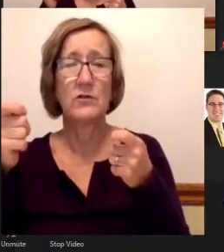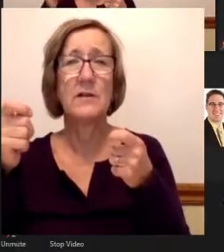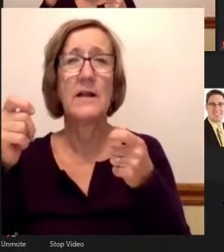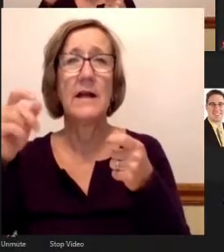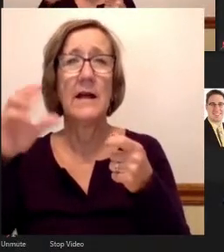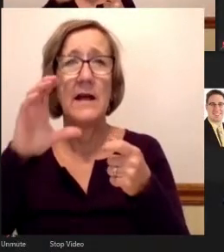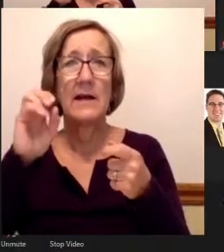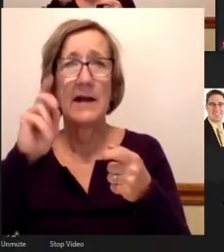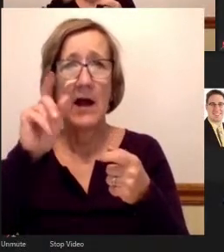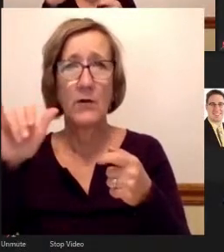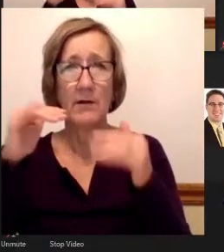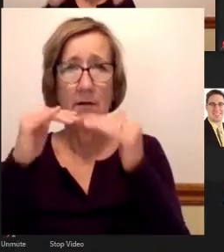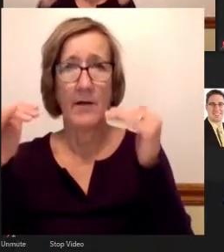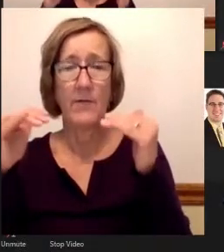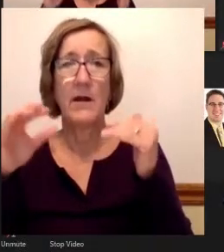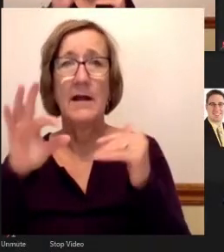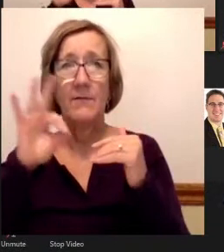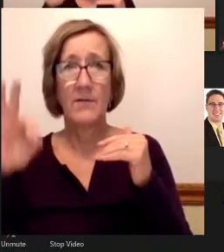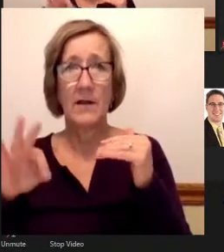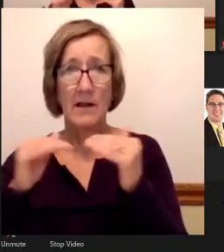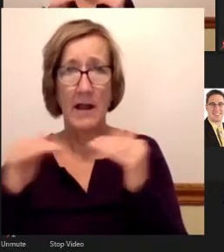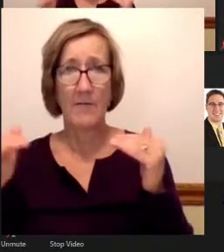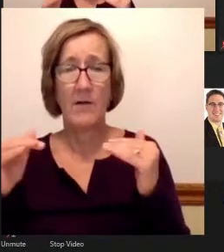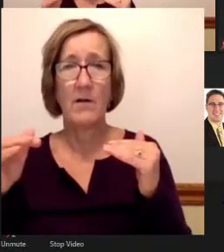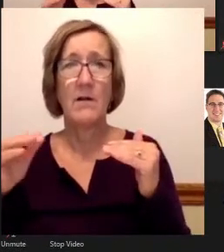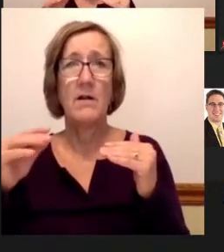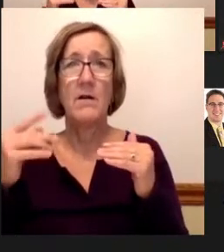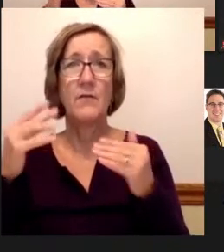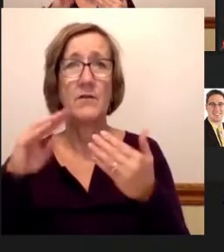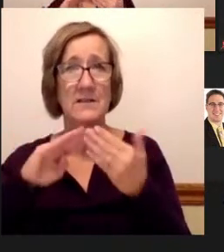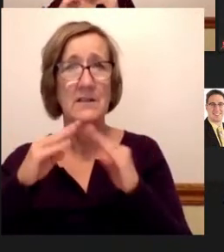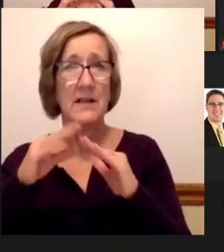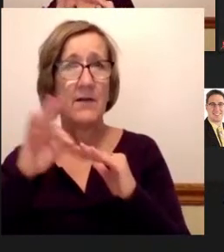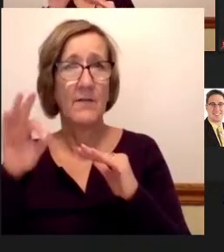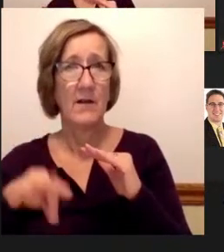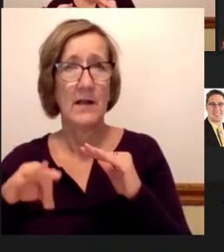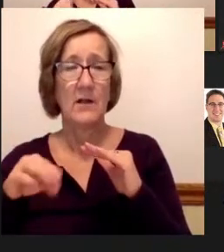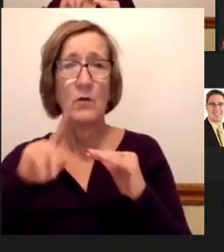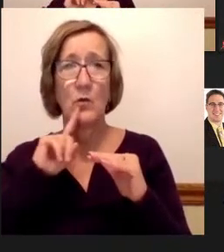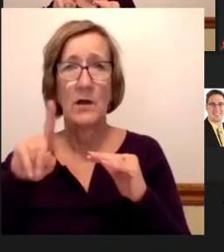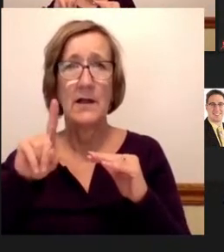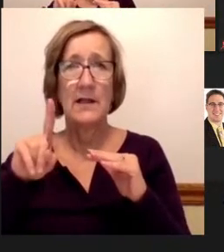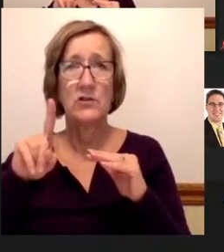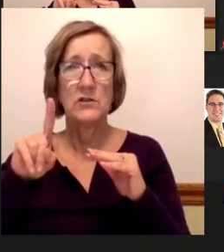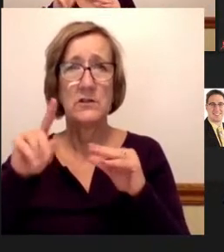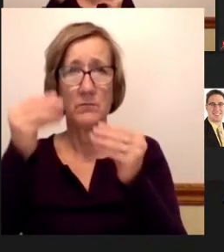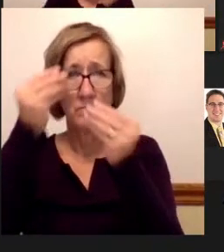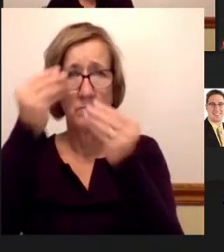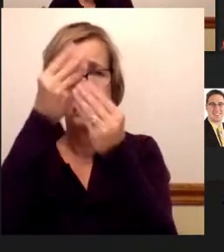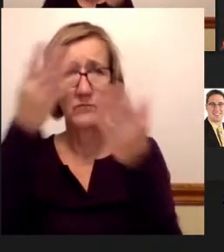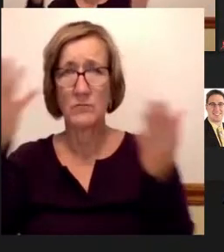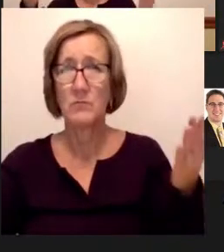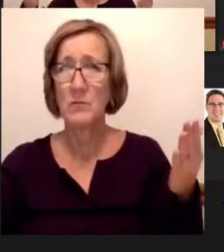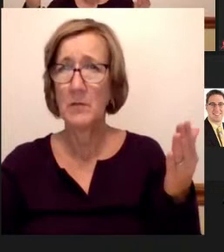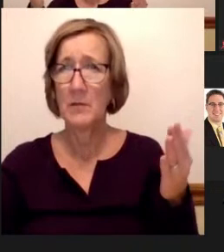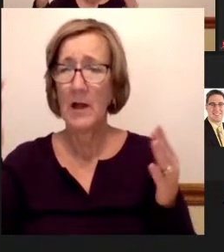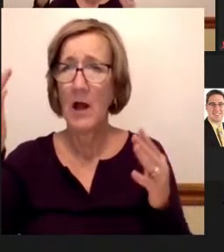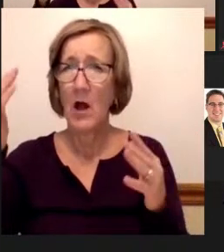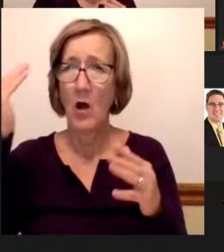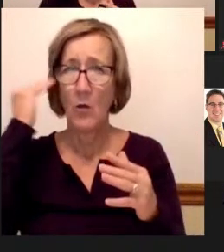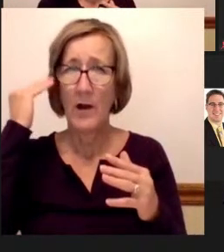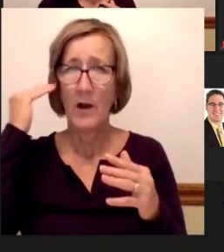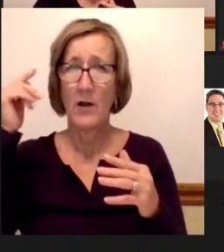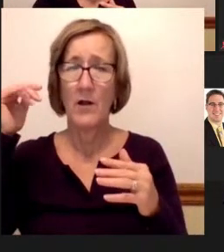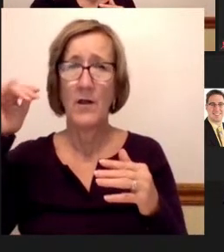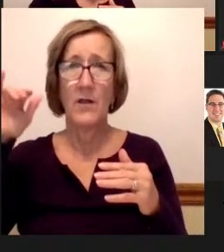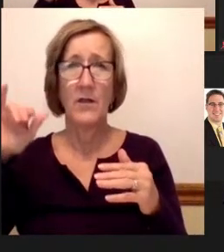years in the city of Flint. And it's more a matter of making awareness for them that this is actually a new experience for me.